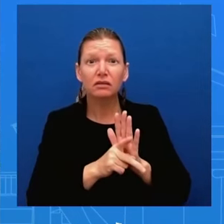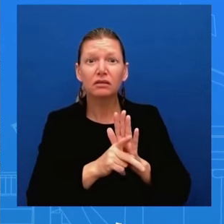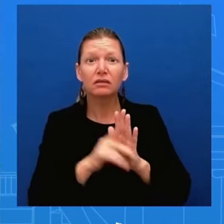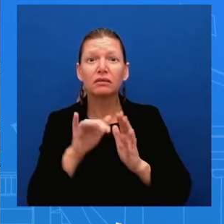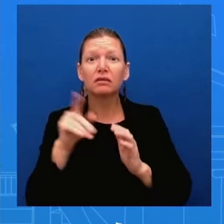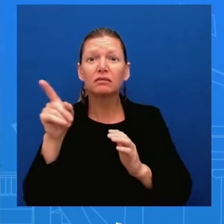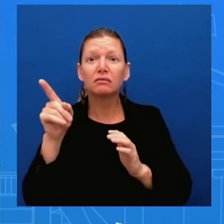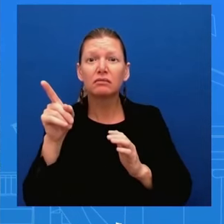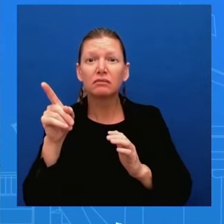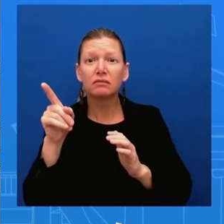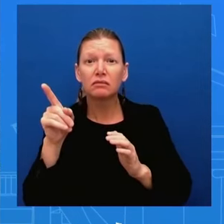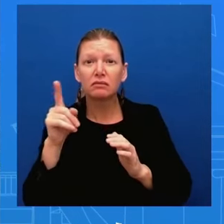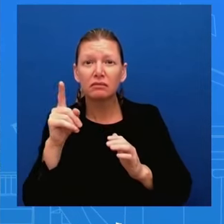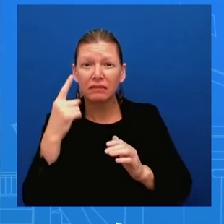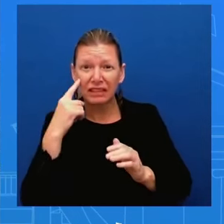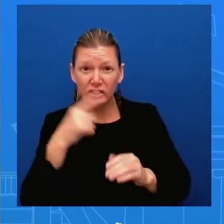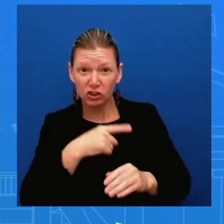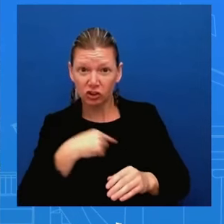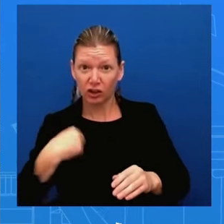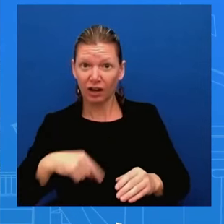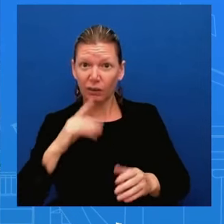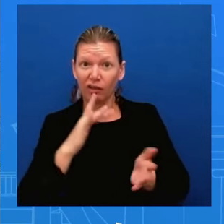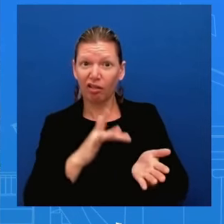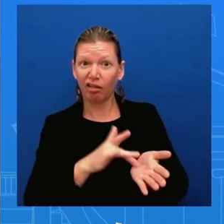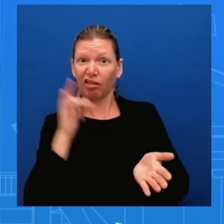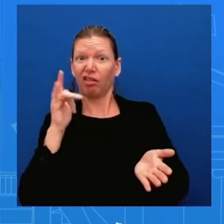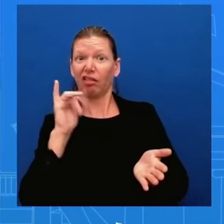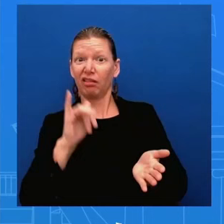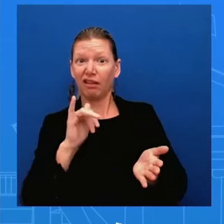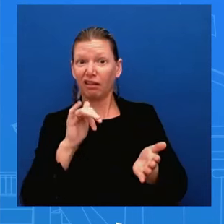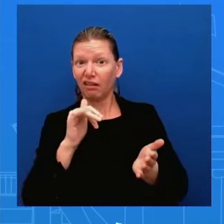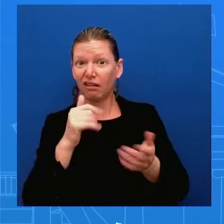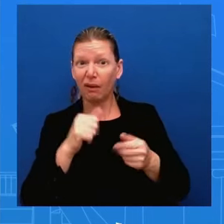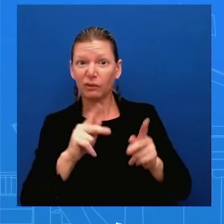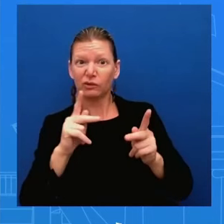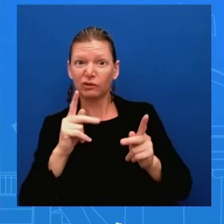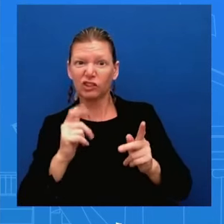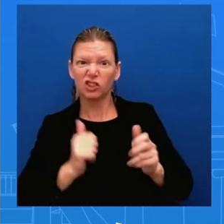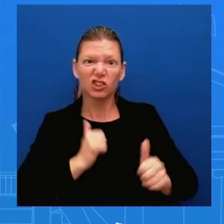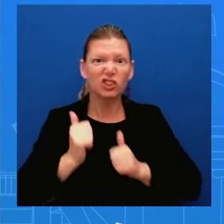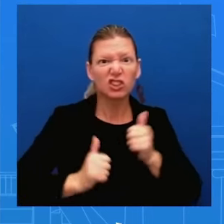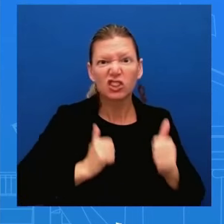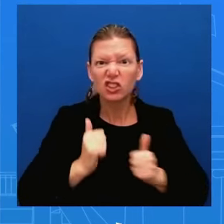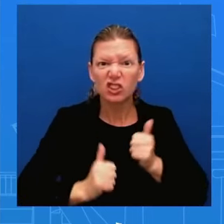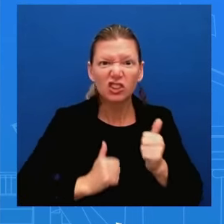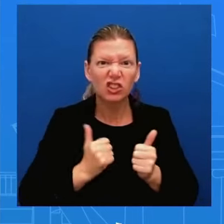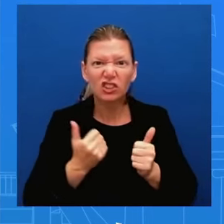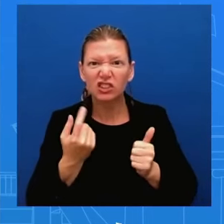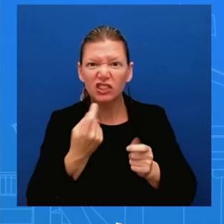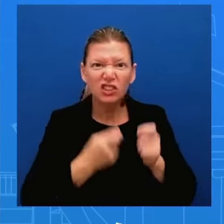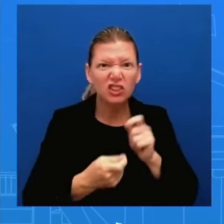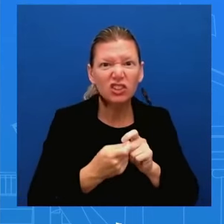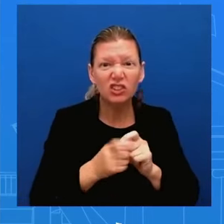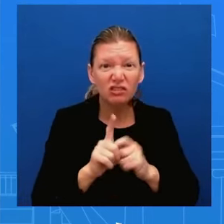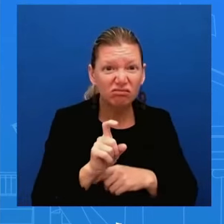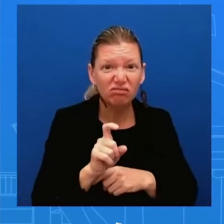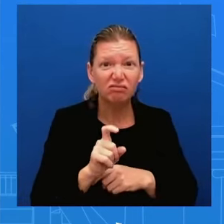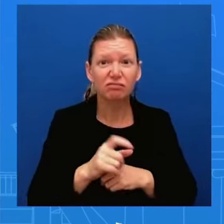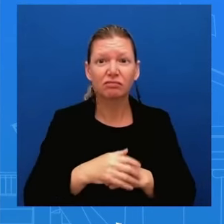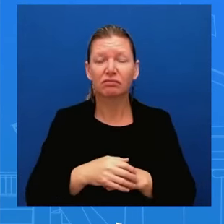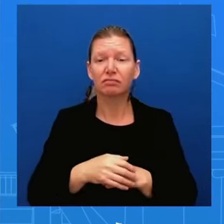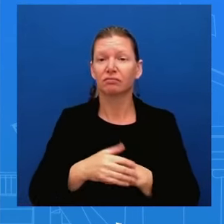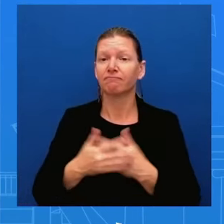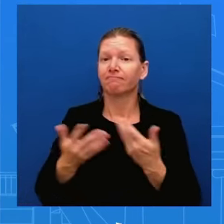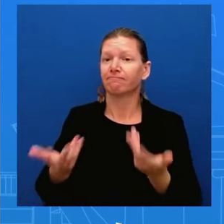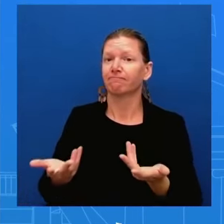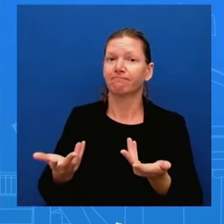aggressively or in a coercion way i mean look i i can't speak for what china's going to do or not do i i'm not you know obviously